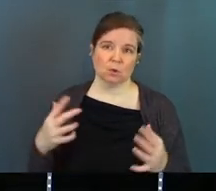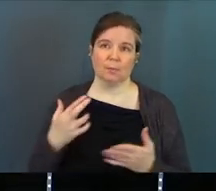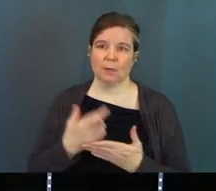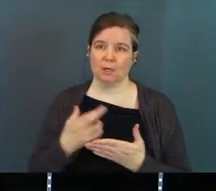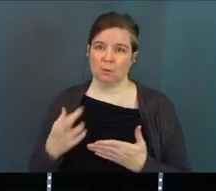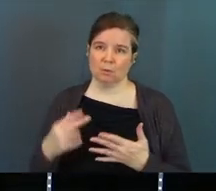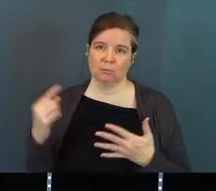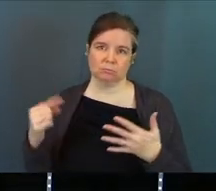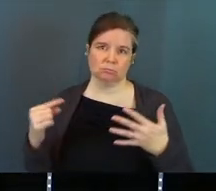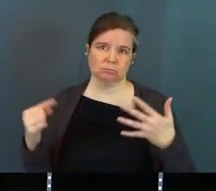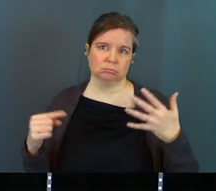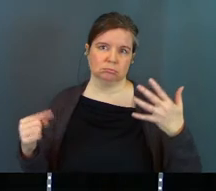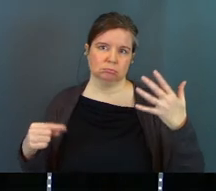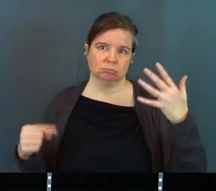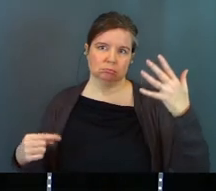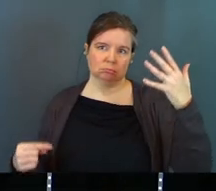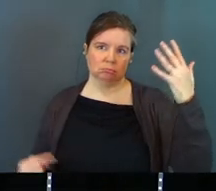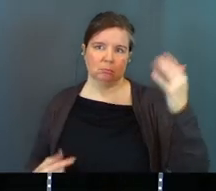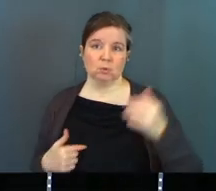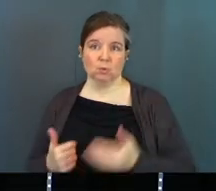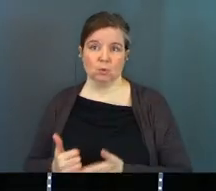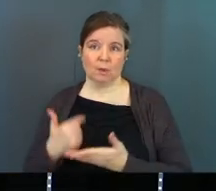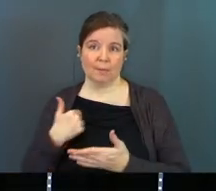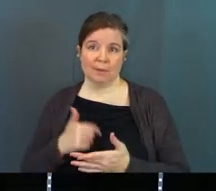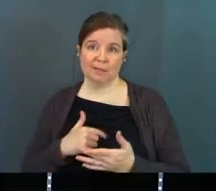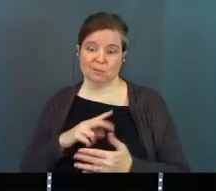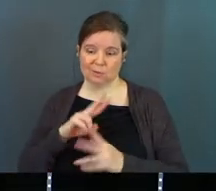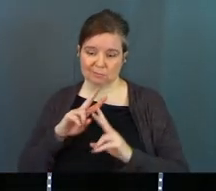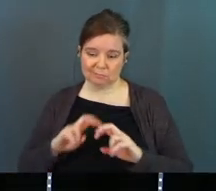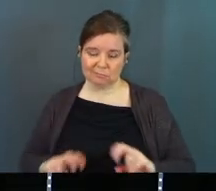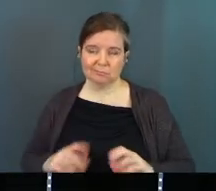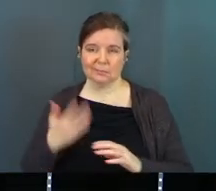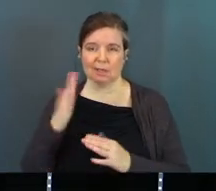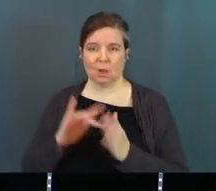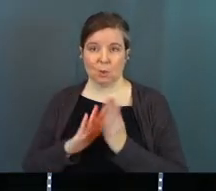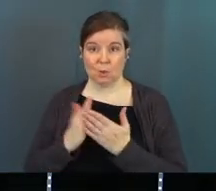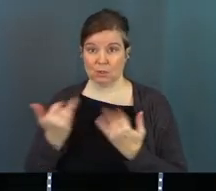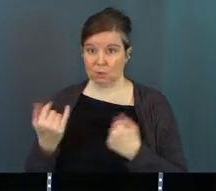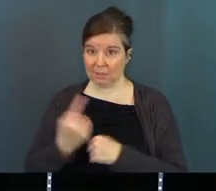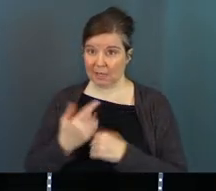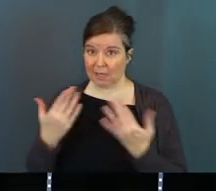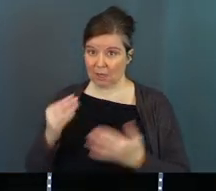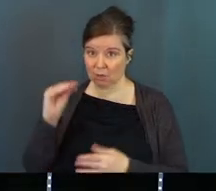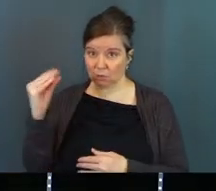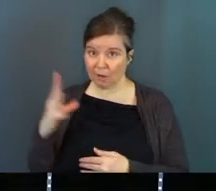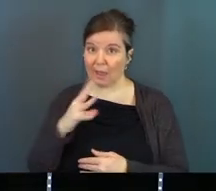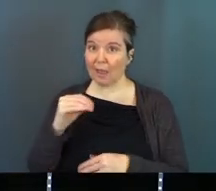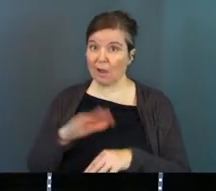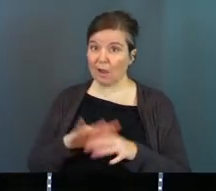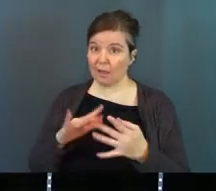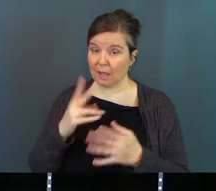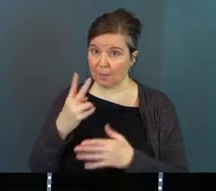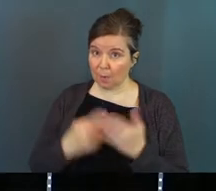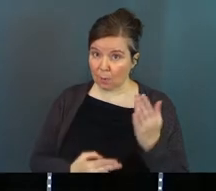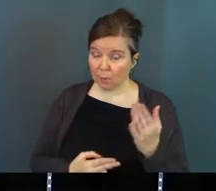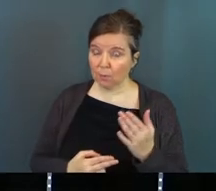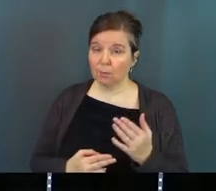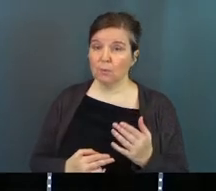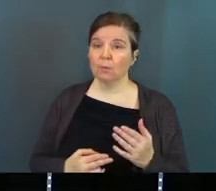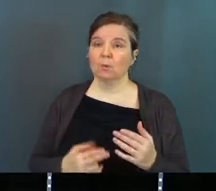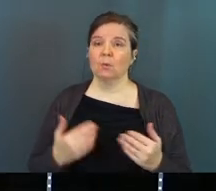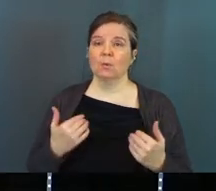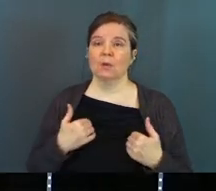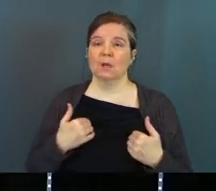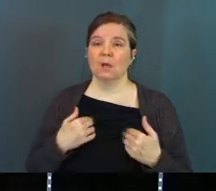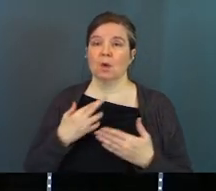resources to help us as we dig into God's Word, okay? In fact, today here at Grace and online, okay, for all of our online family,